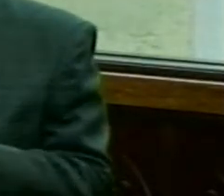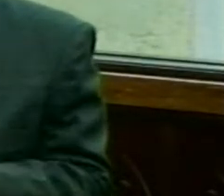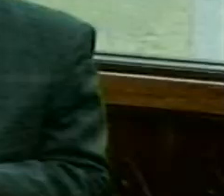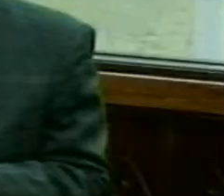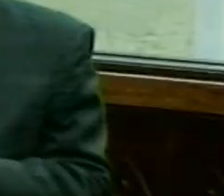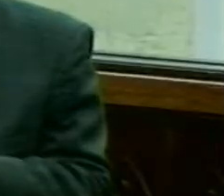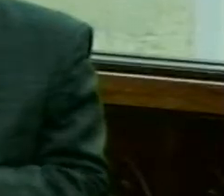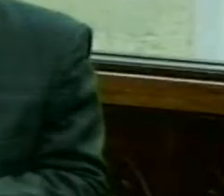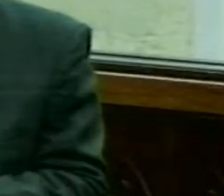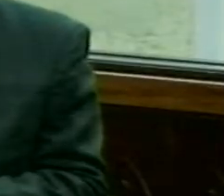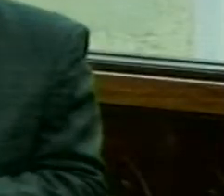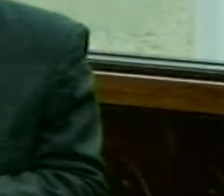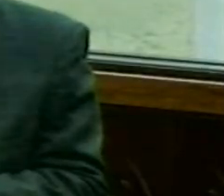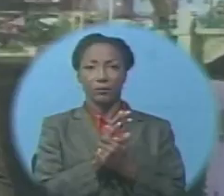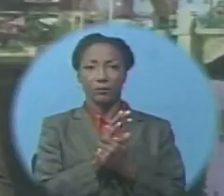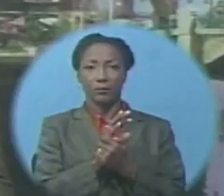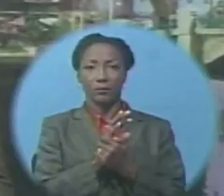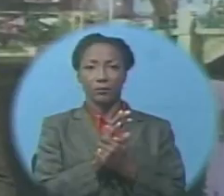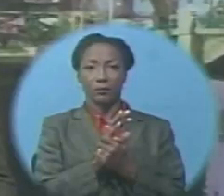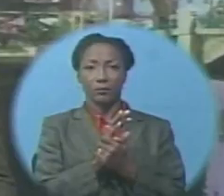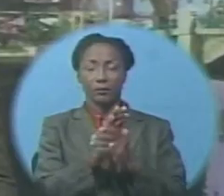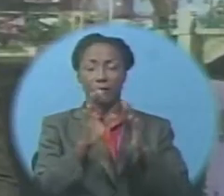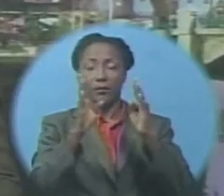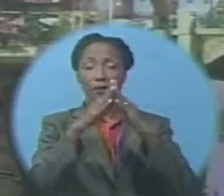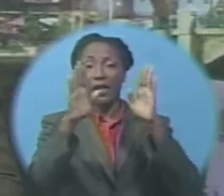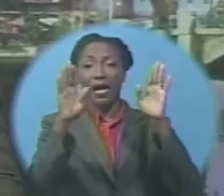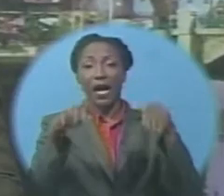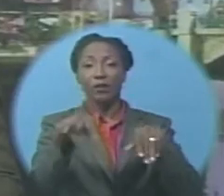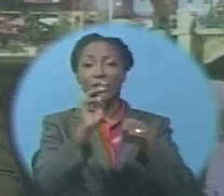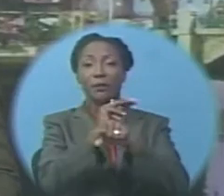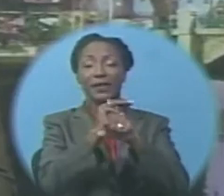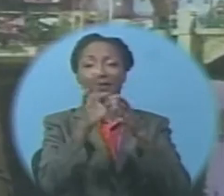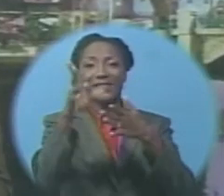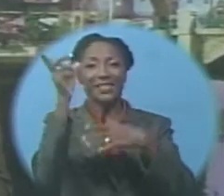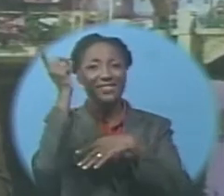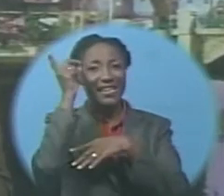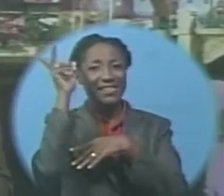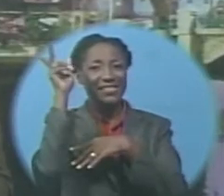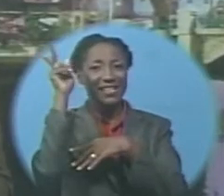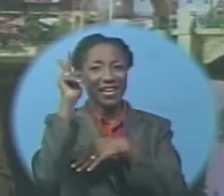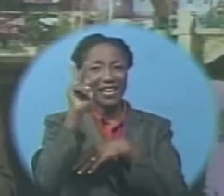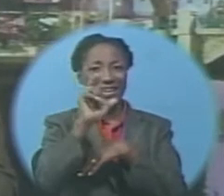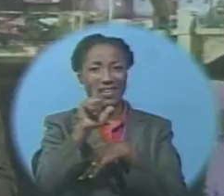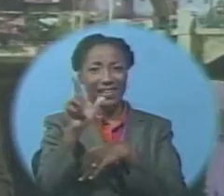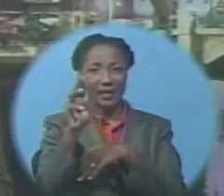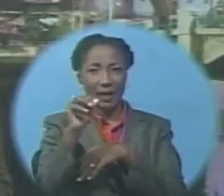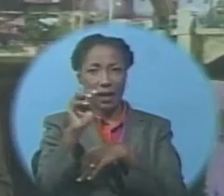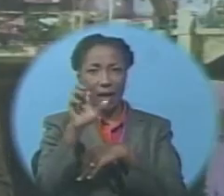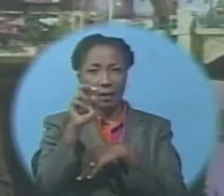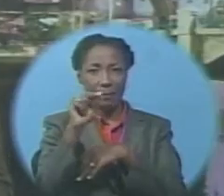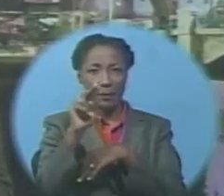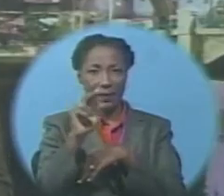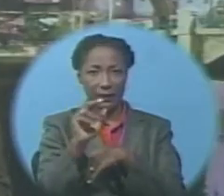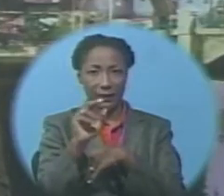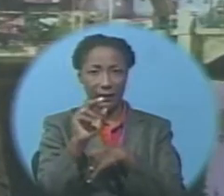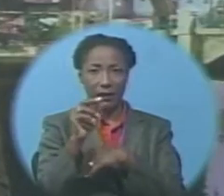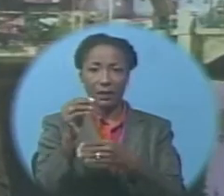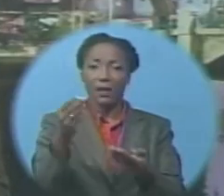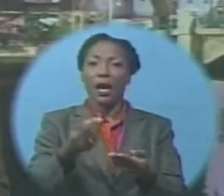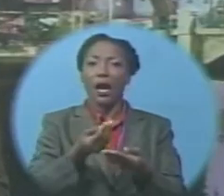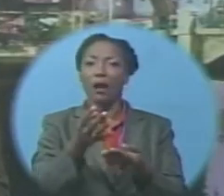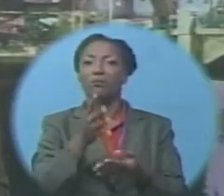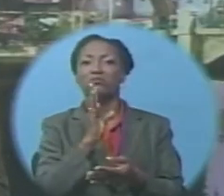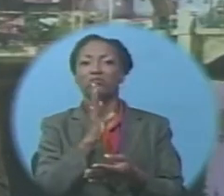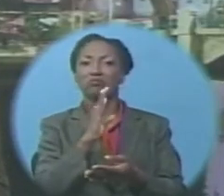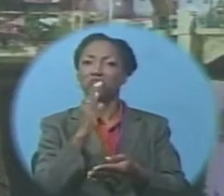stable housing. In the meantime, Housing Minister Dennis Kelman gave MPs an update on some of the